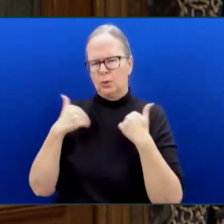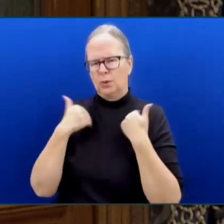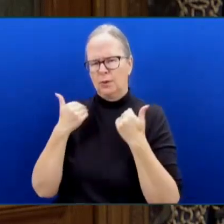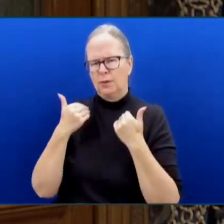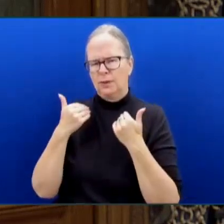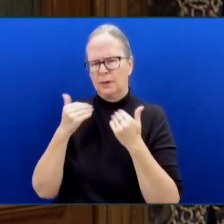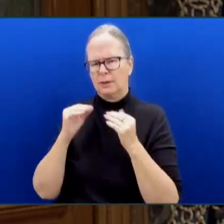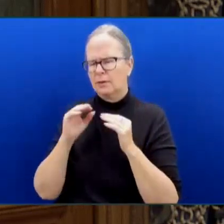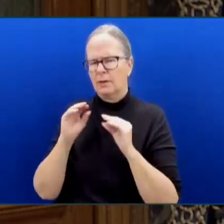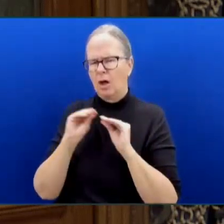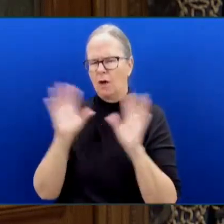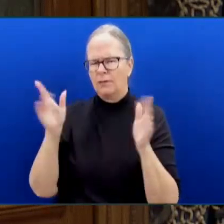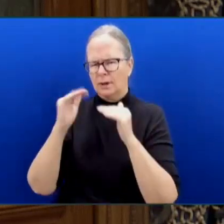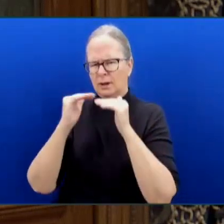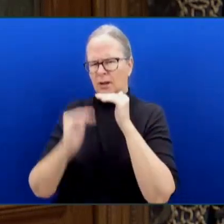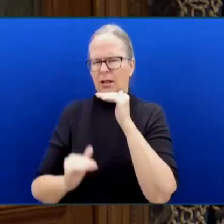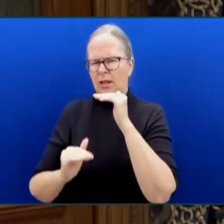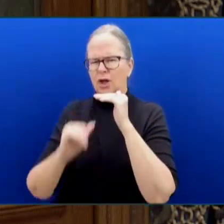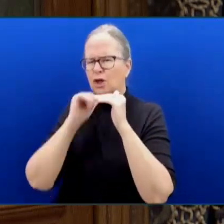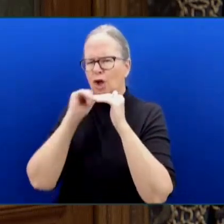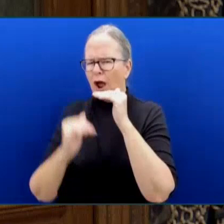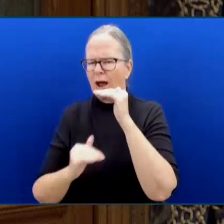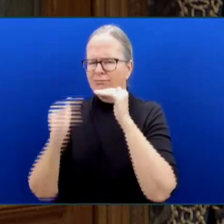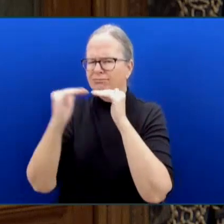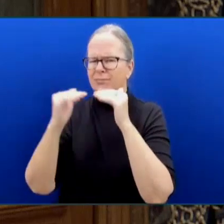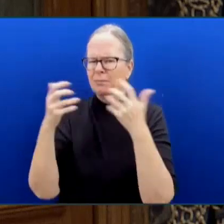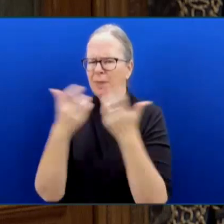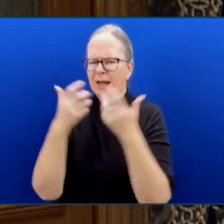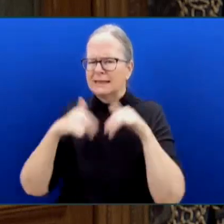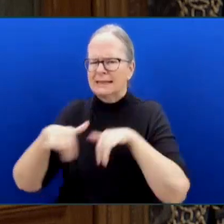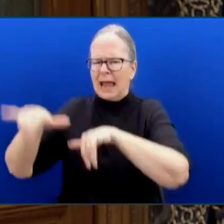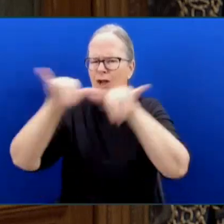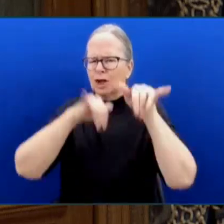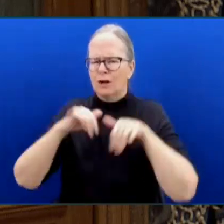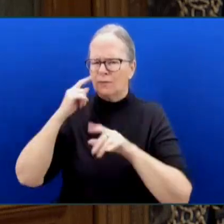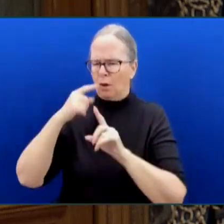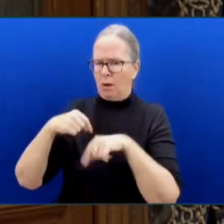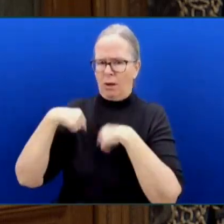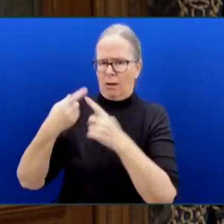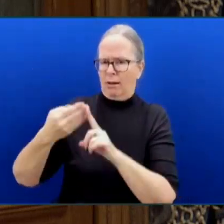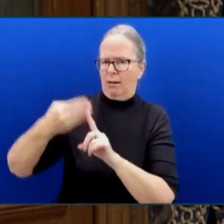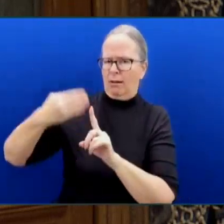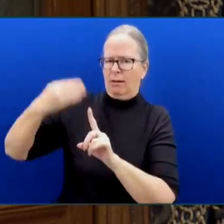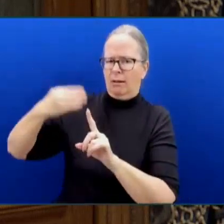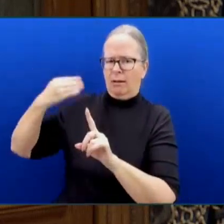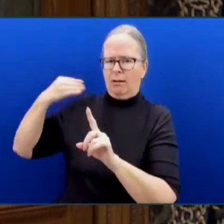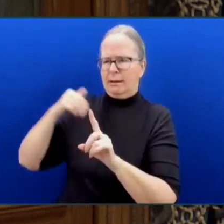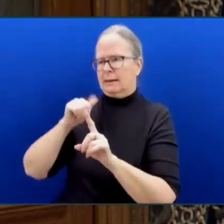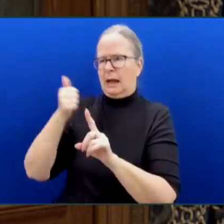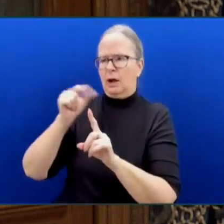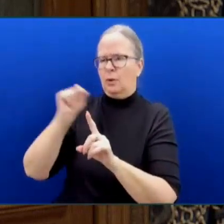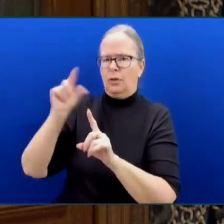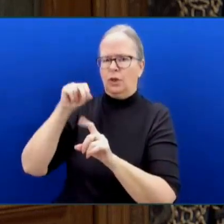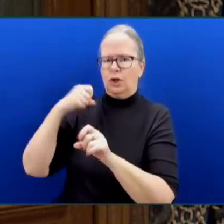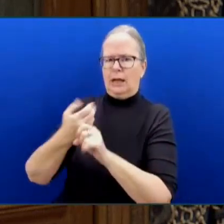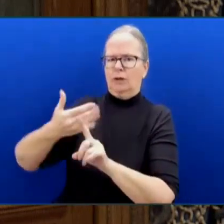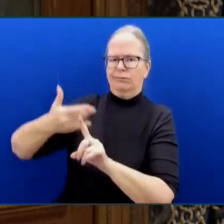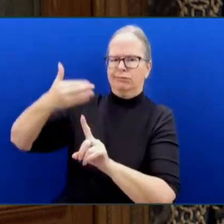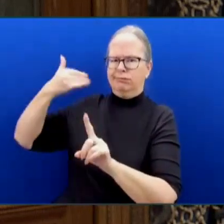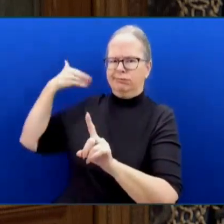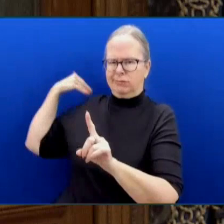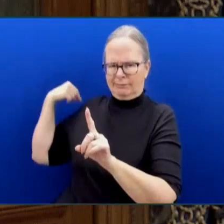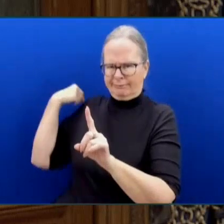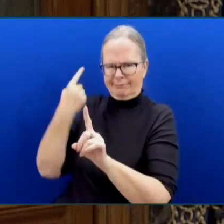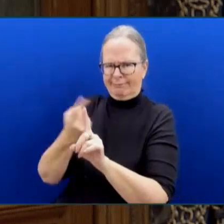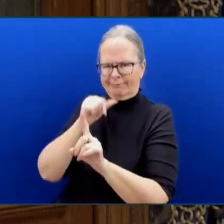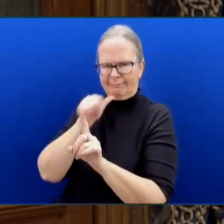six, seven, for decades, Mr. Speaker. And rather than creating layers of transparency and accountability, this government